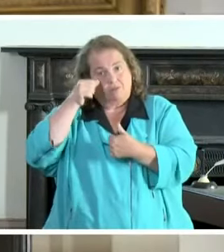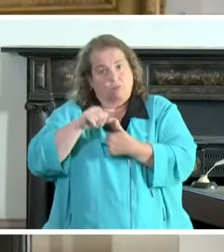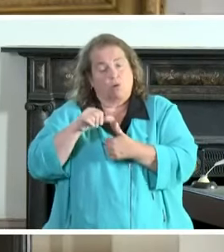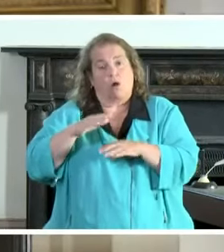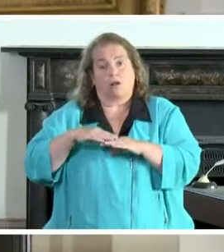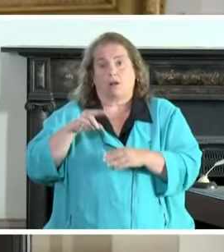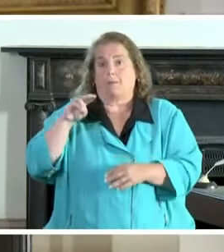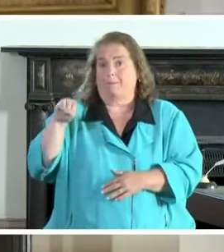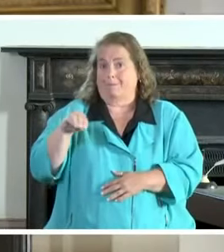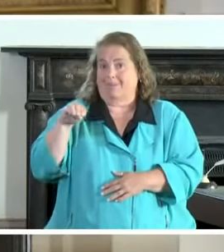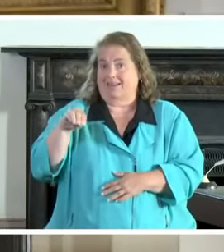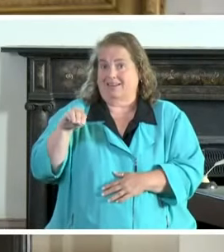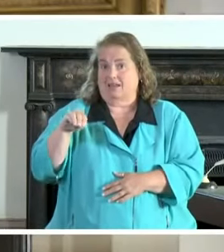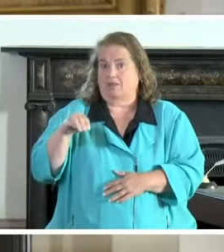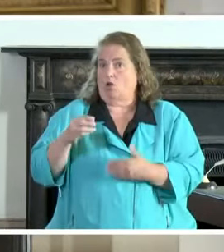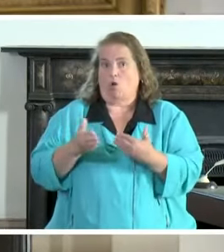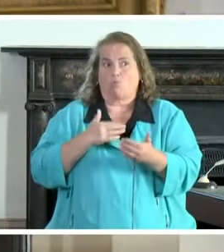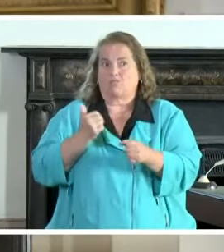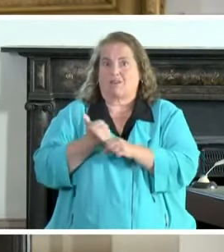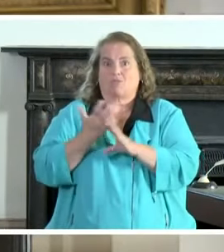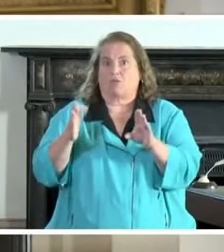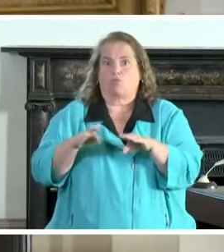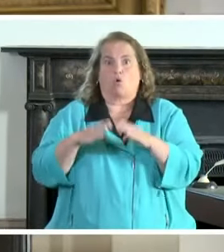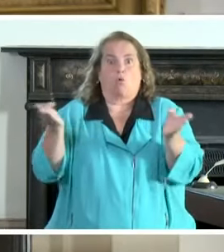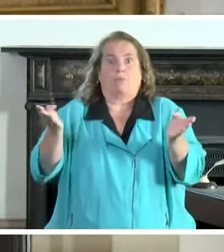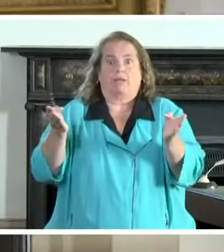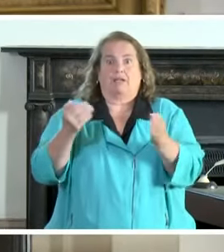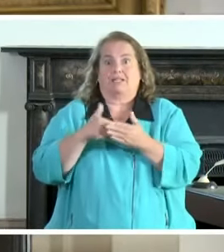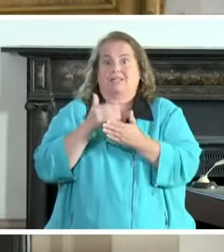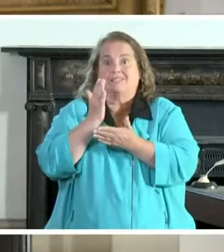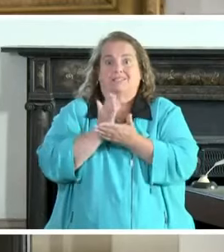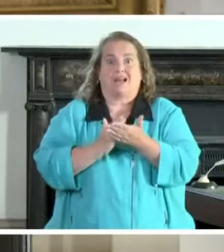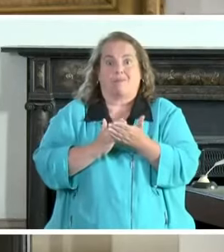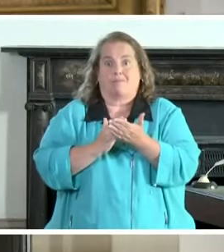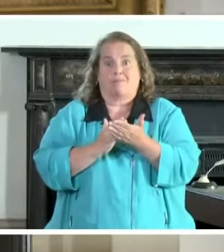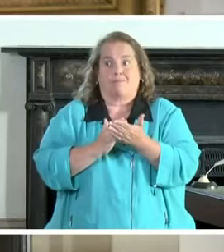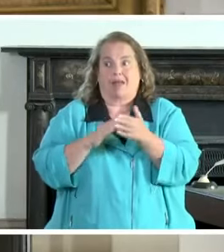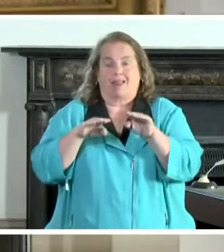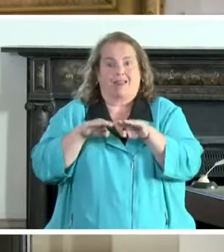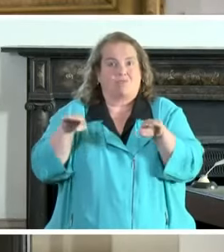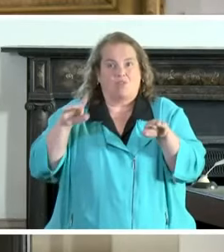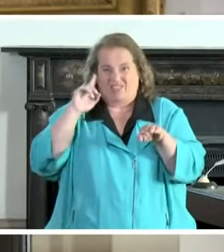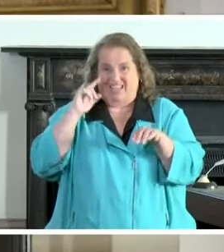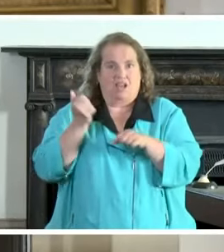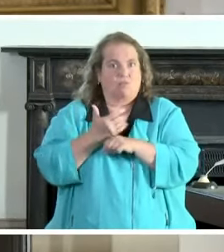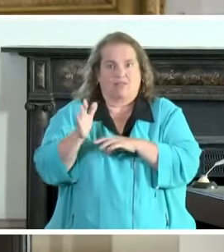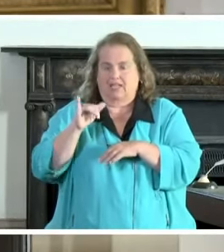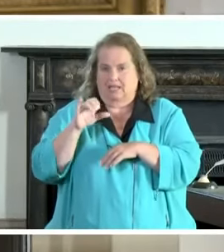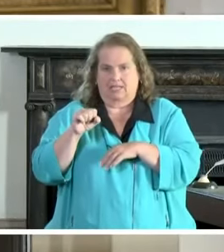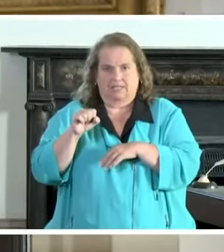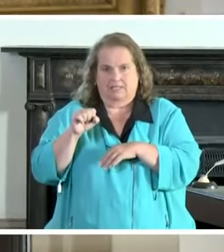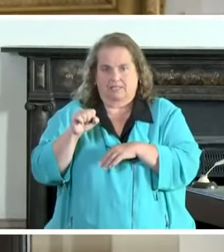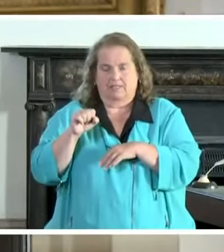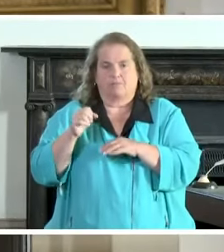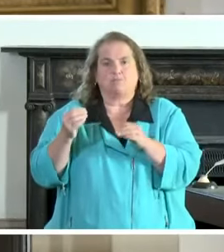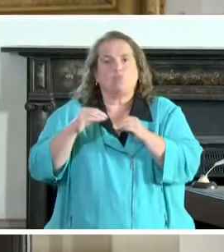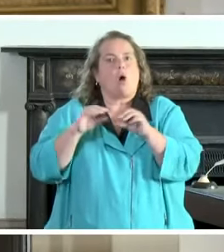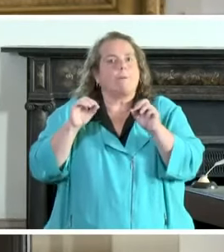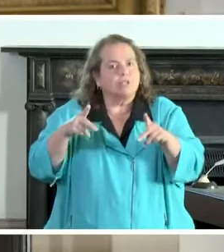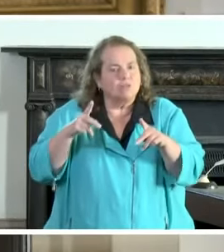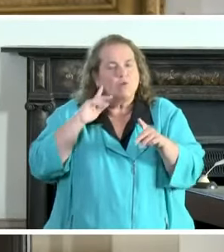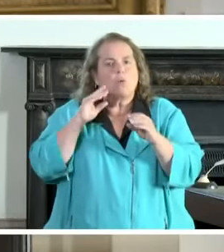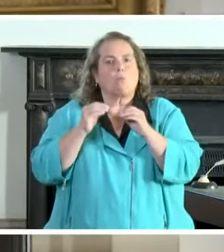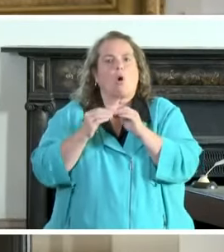just about everything's open on some capacity i think everything's open in some capacity which is more opportunity for more